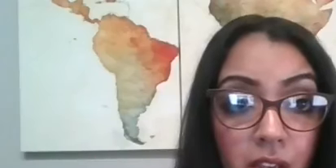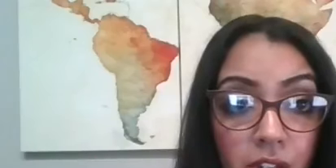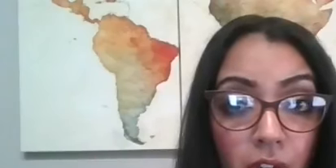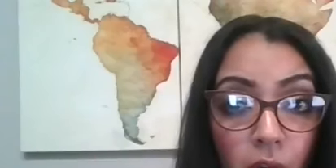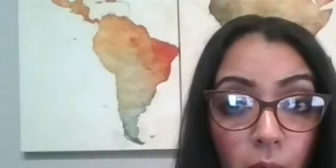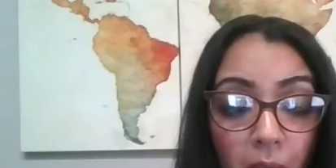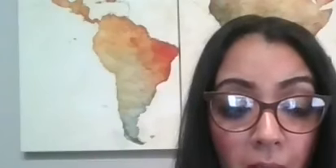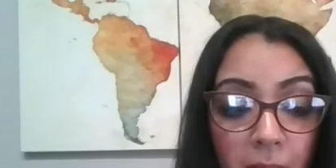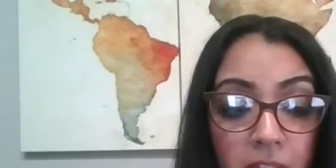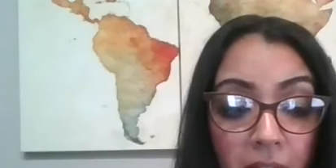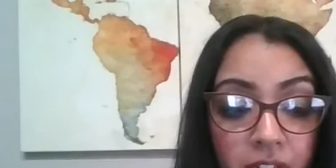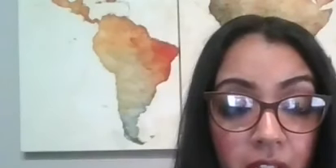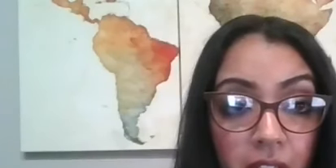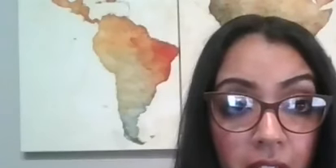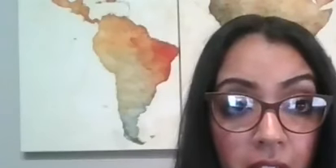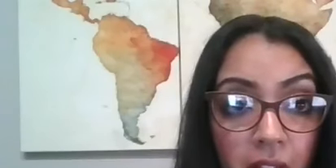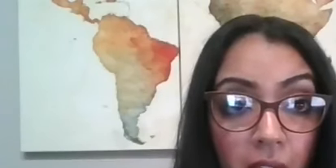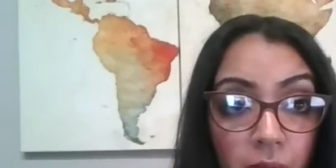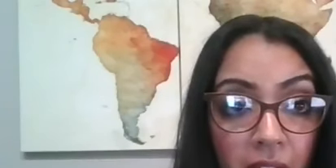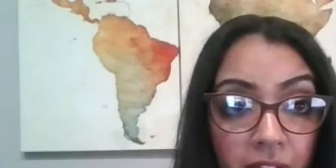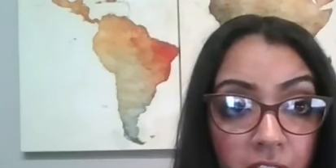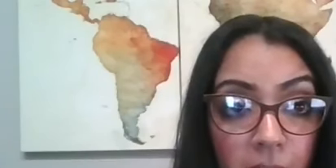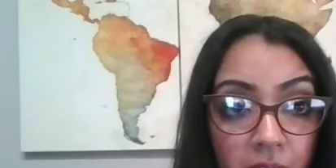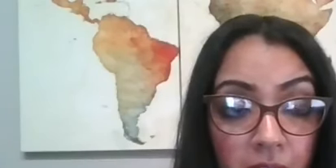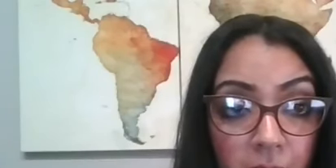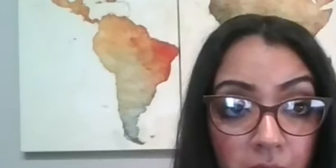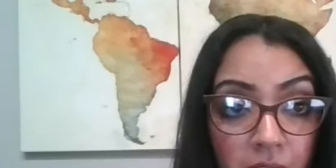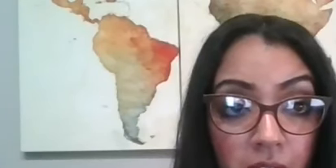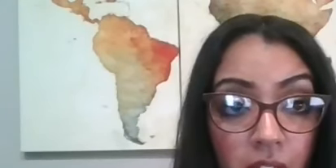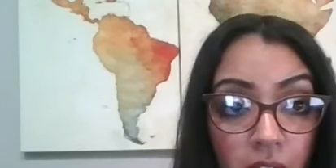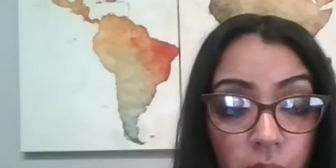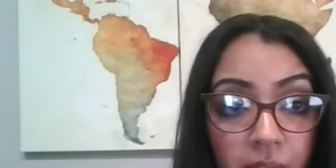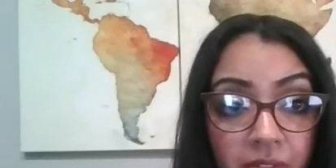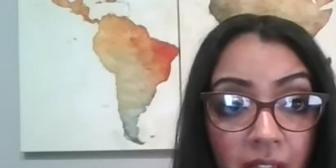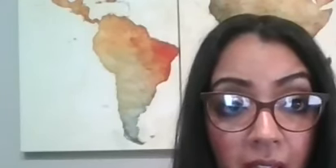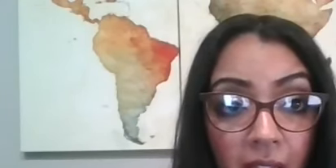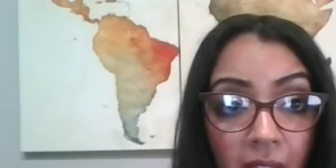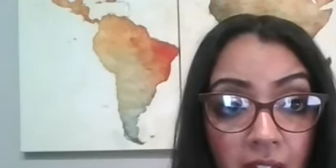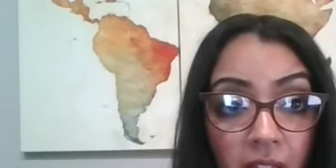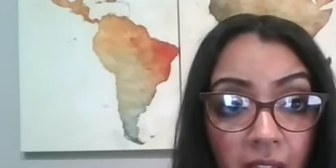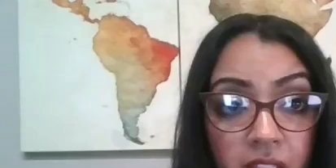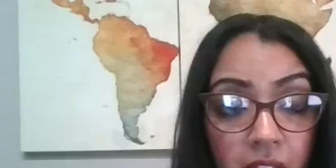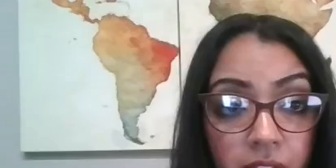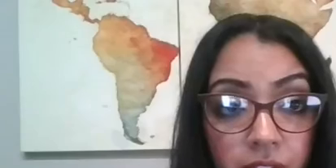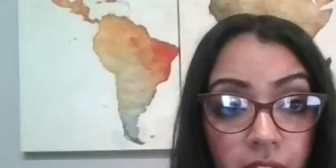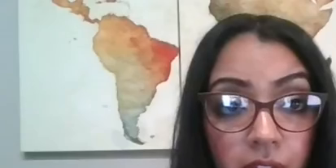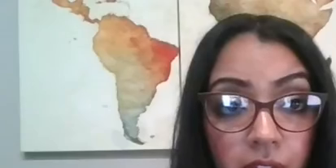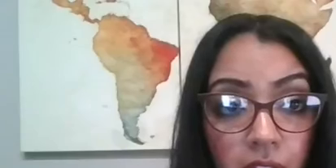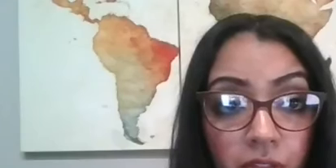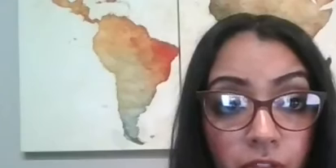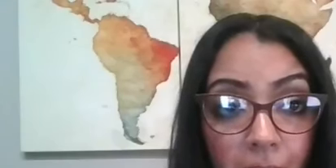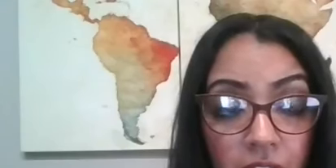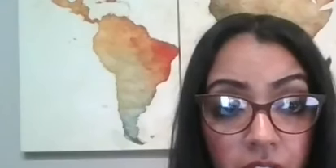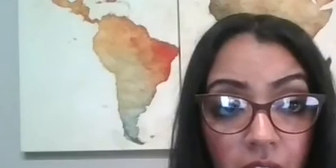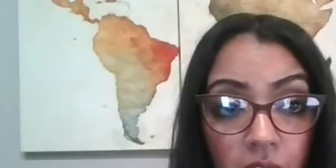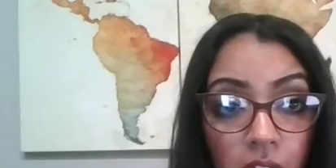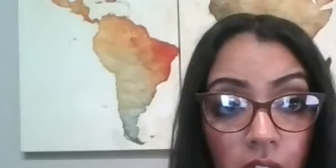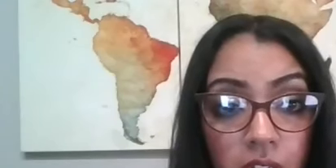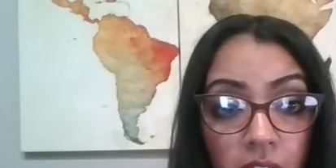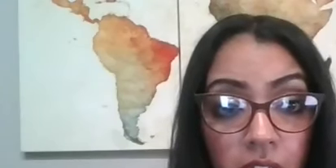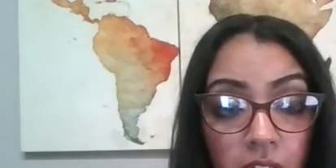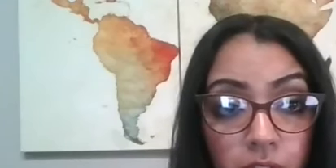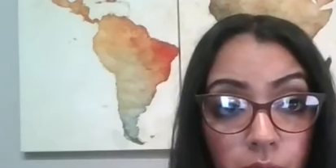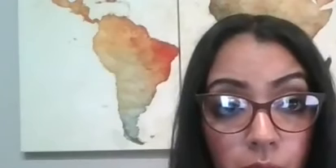say you know um especially in our african-american community we've not had access to the information